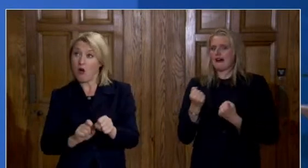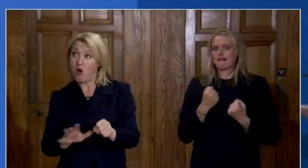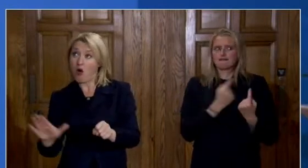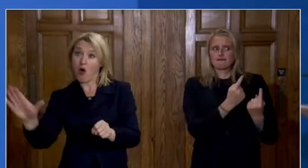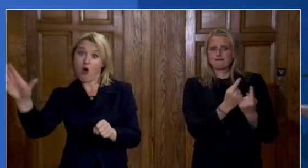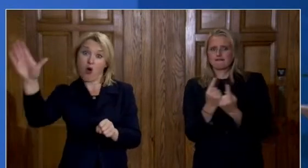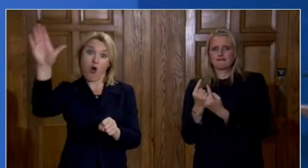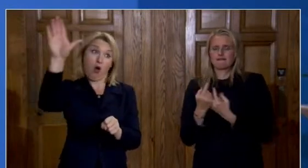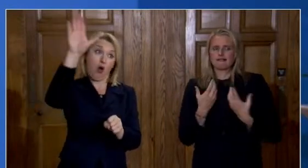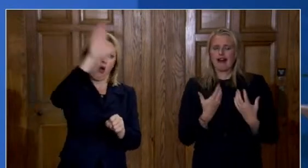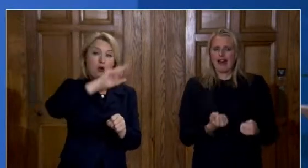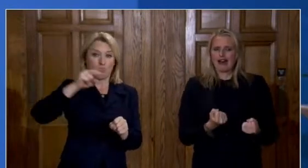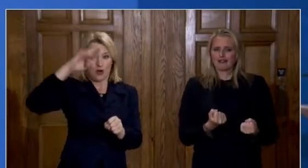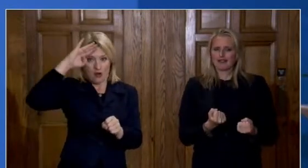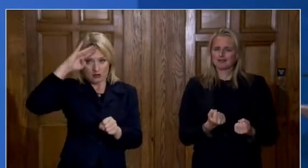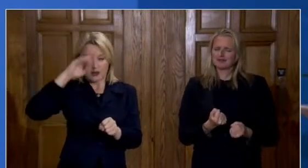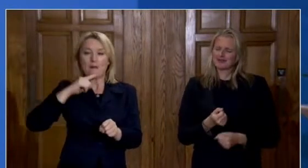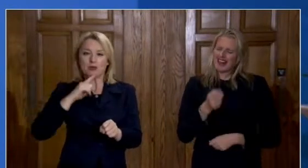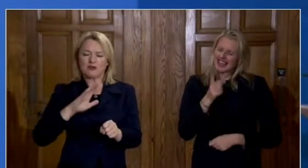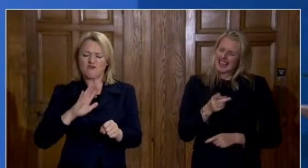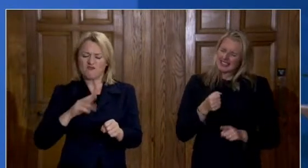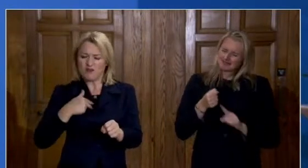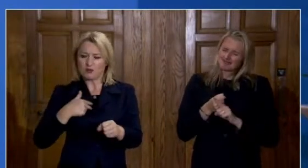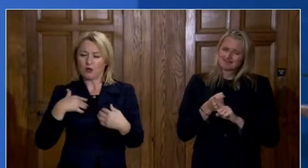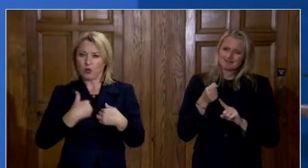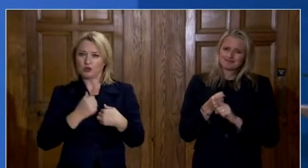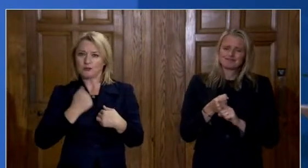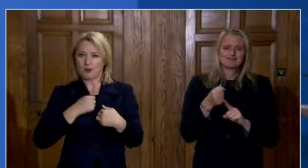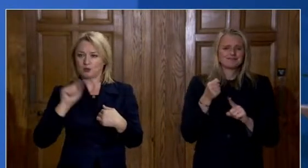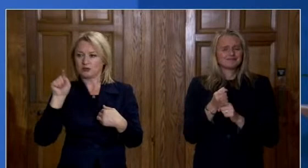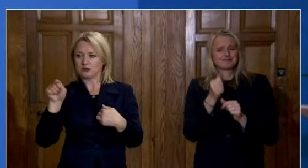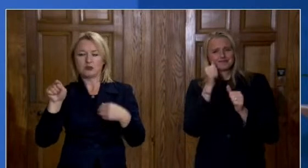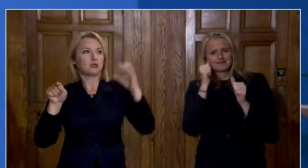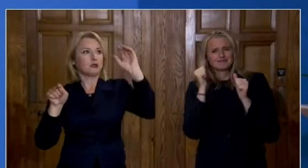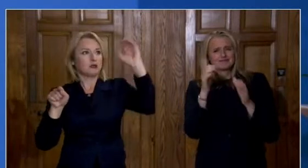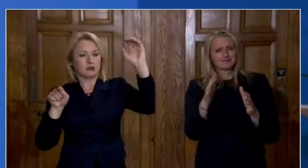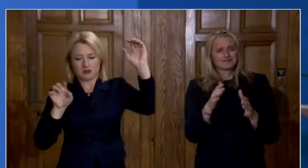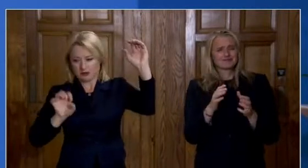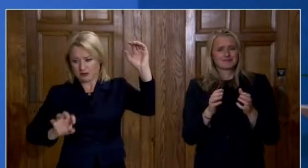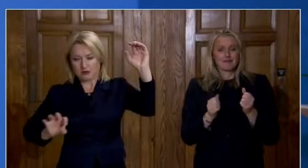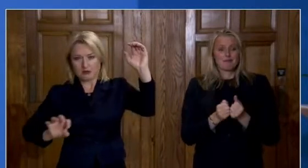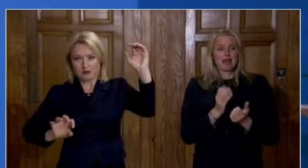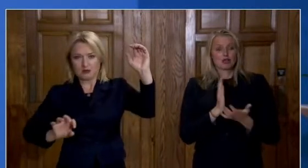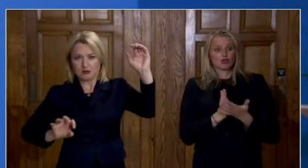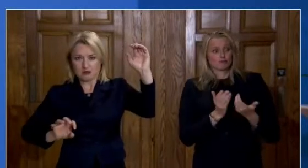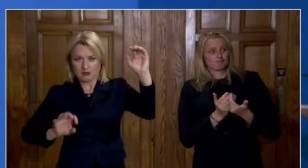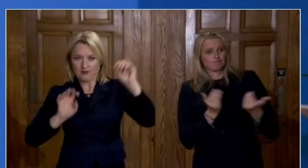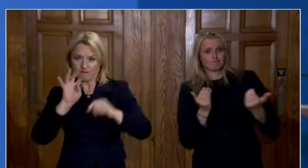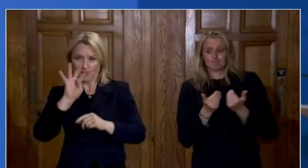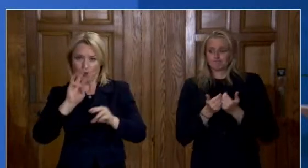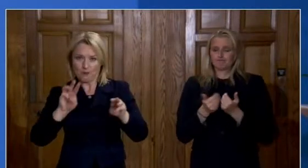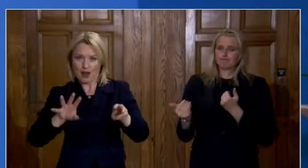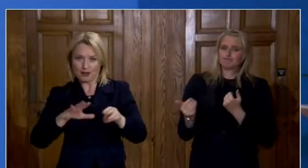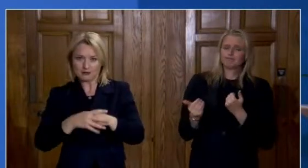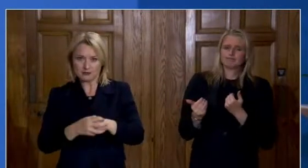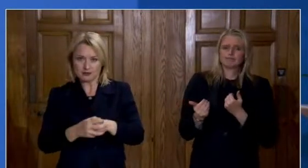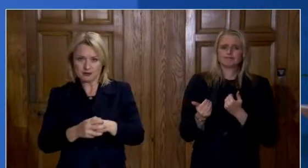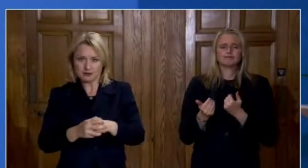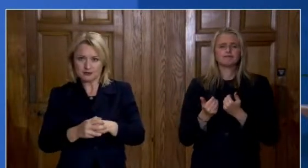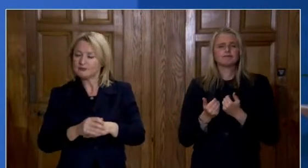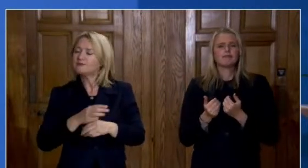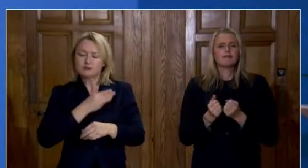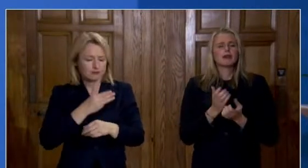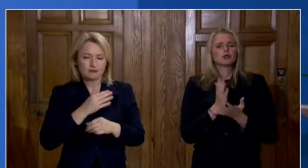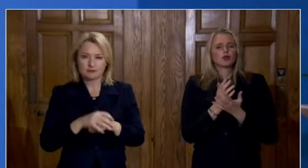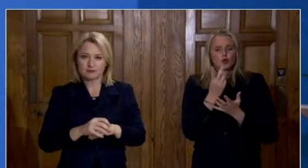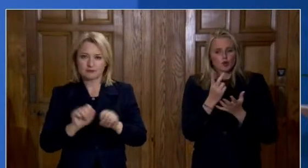messages, to reinforce them, to commit to them again, maintain our distance from other people, two metres at least,